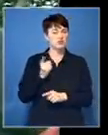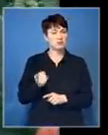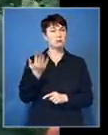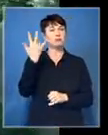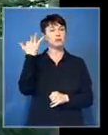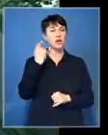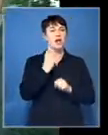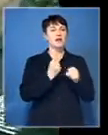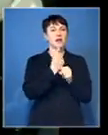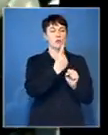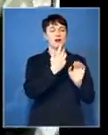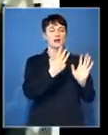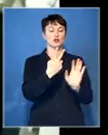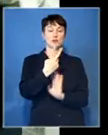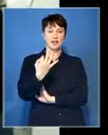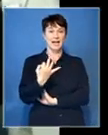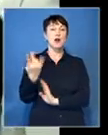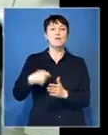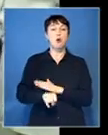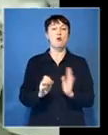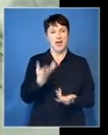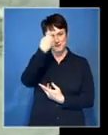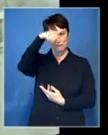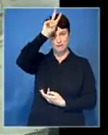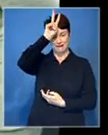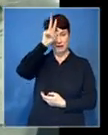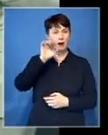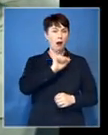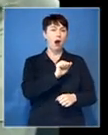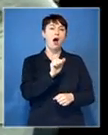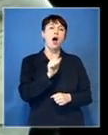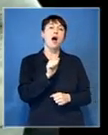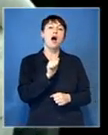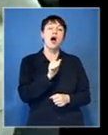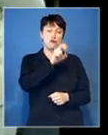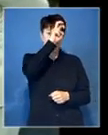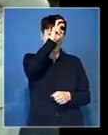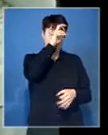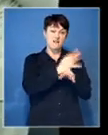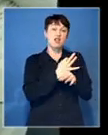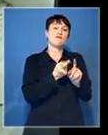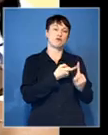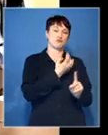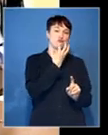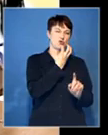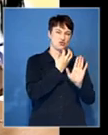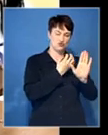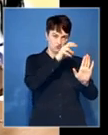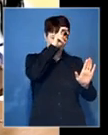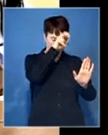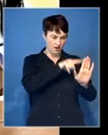Springs in 1923. The daughter of a Jewish immigrant father from Russia and a mother from England,